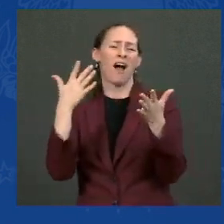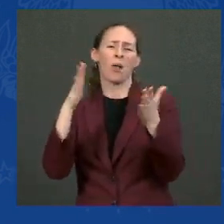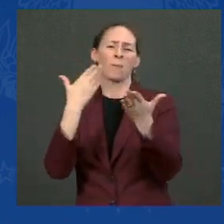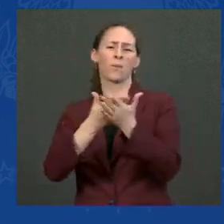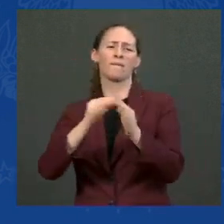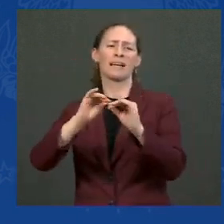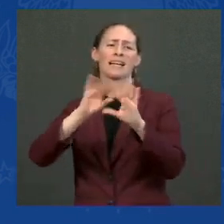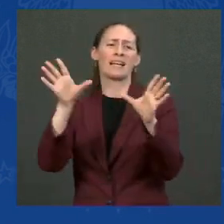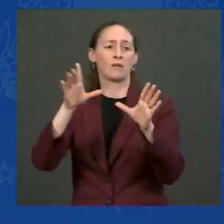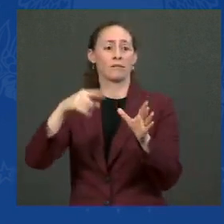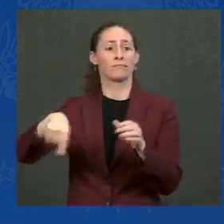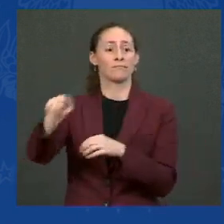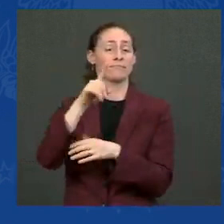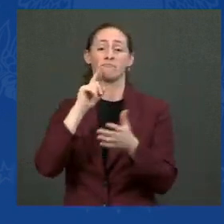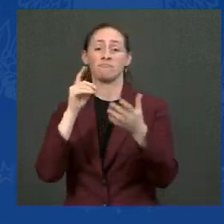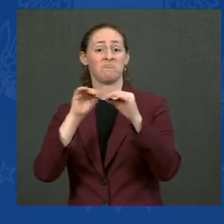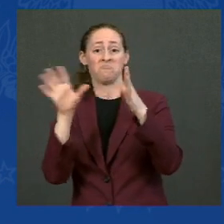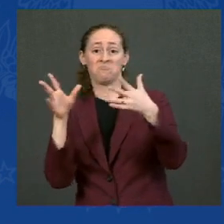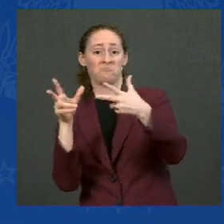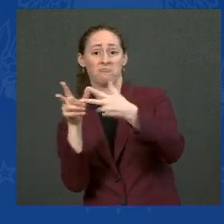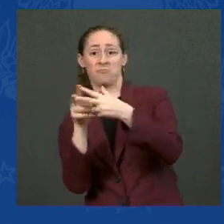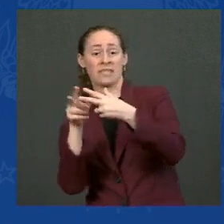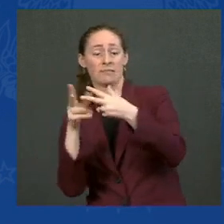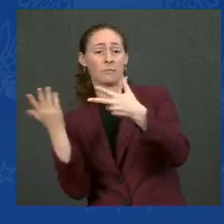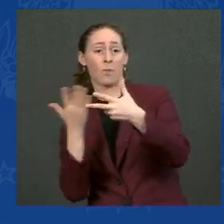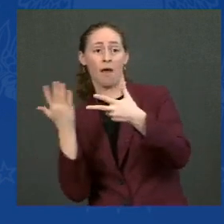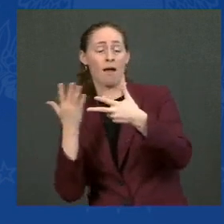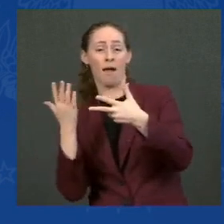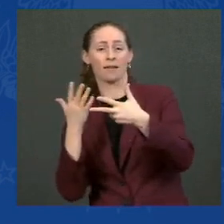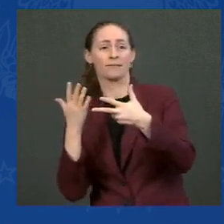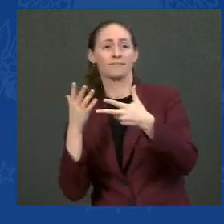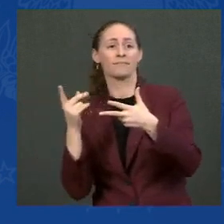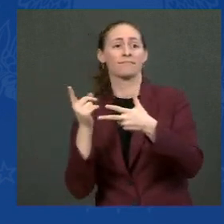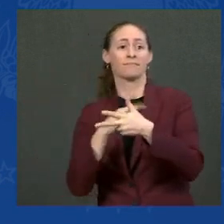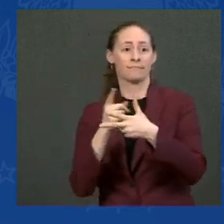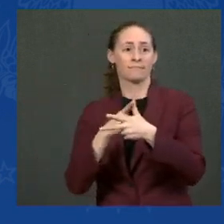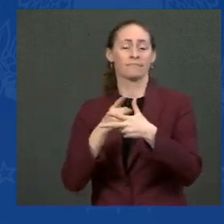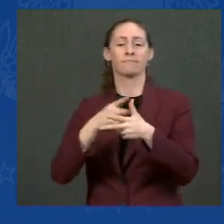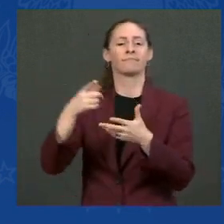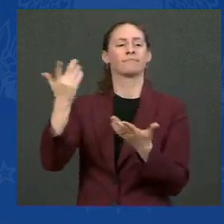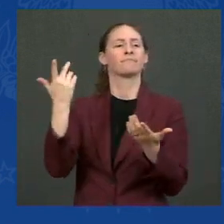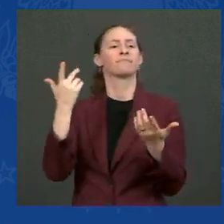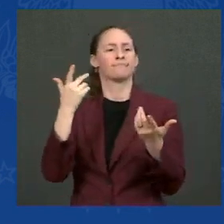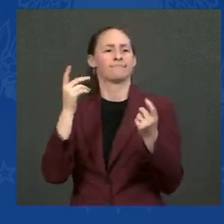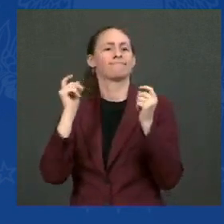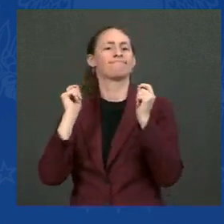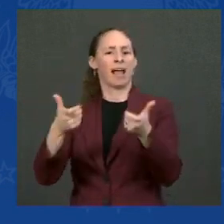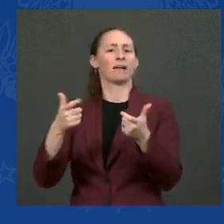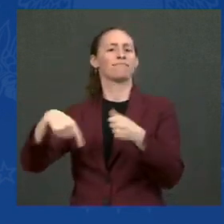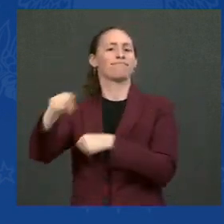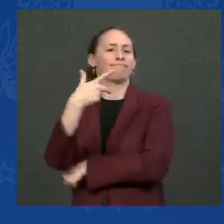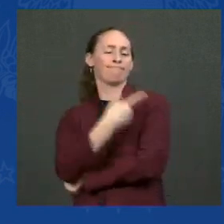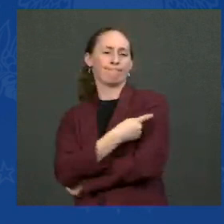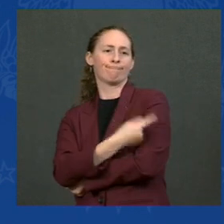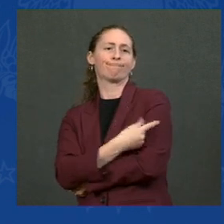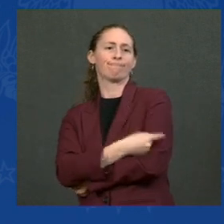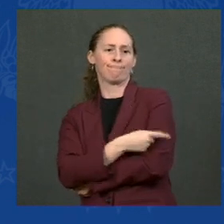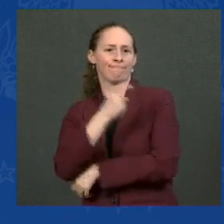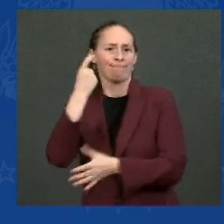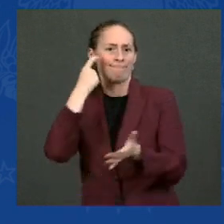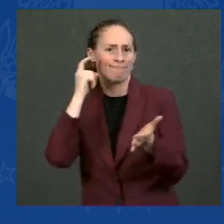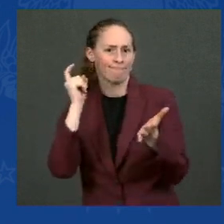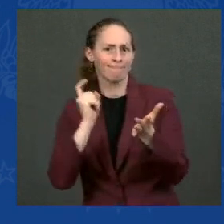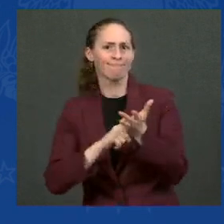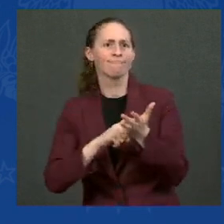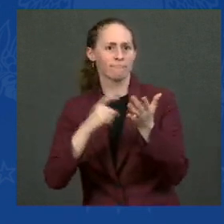things. First, vaccination requirements result in more people getting vaccinated. In the past few weeks, as more and